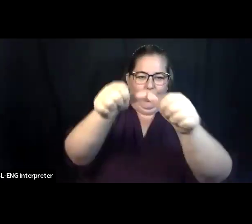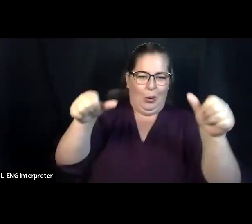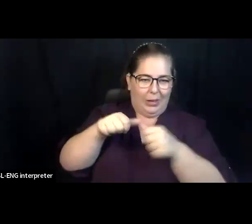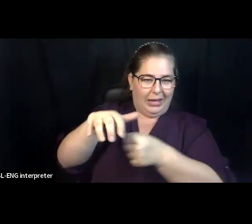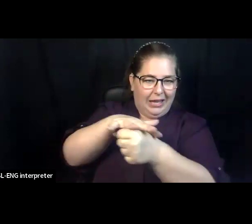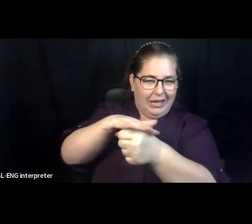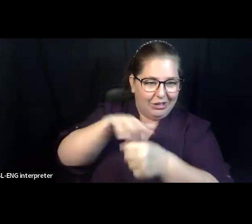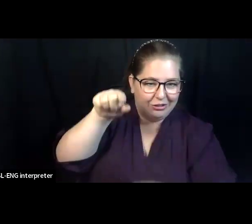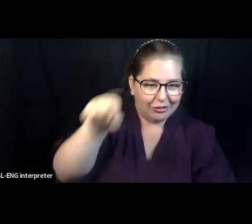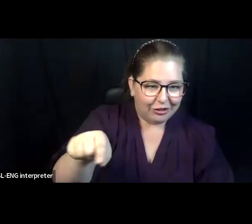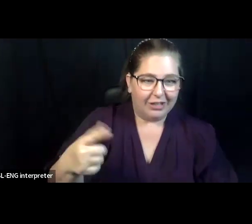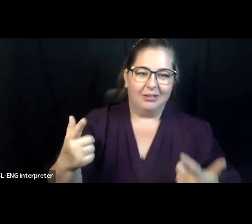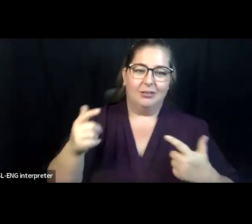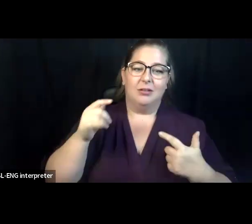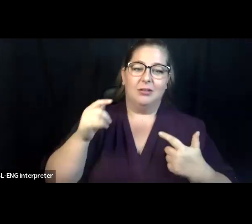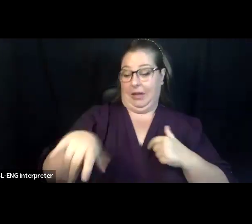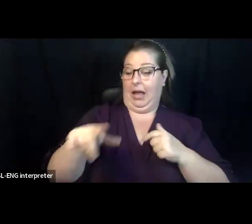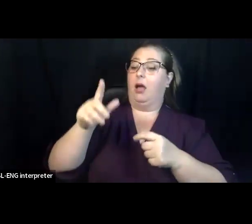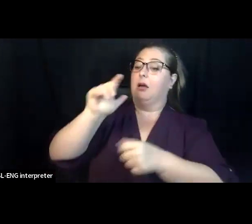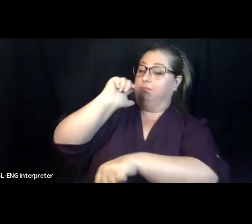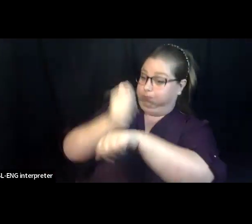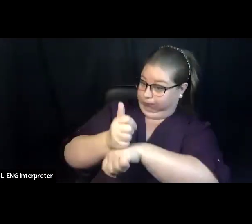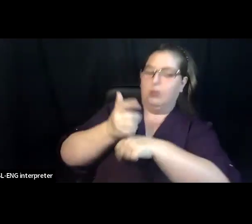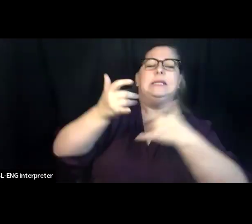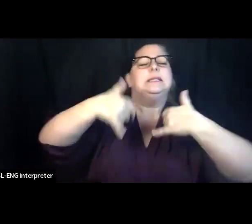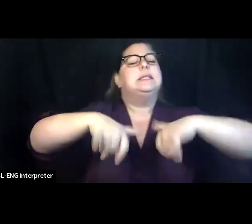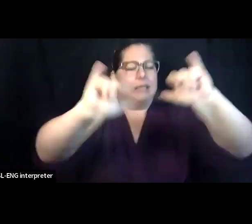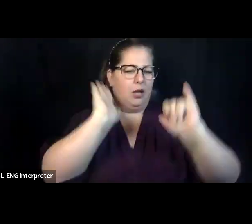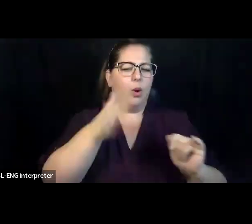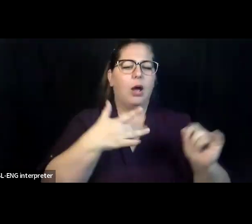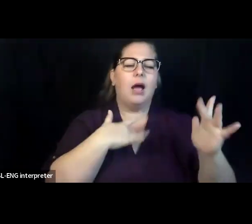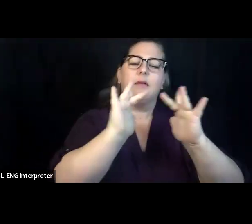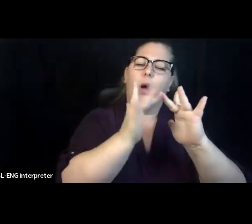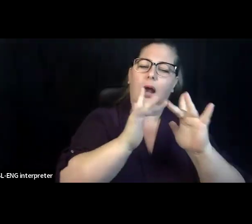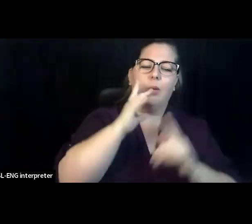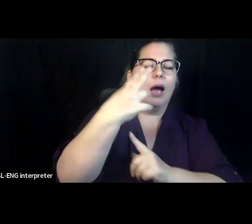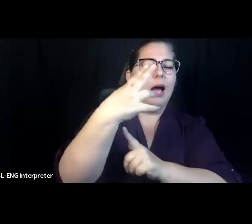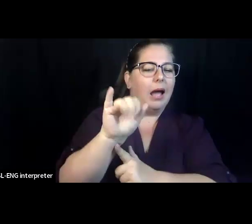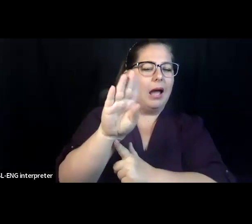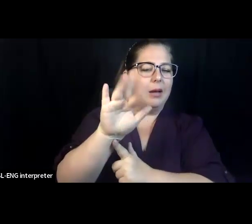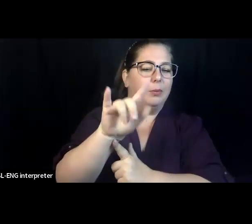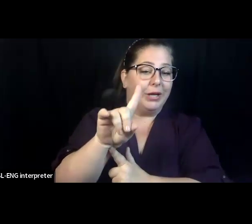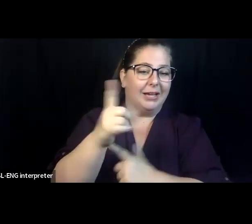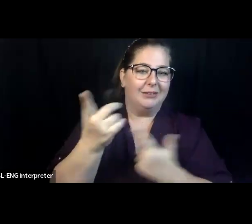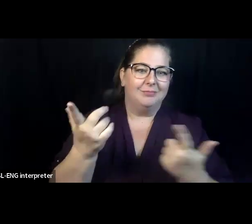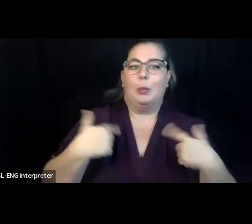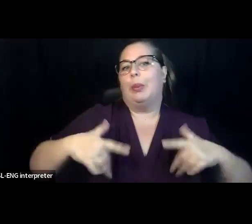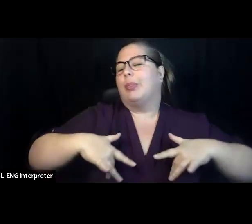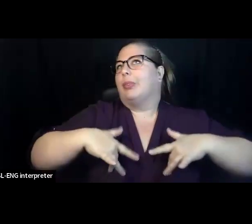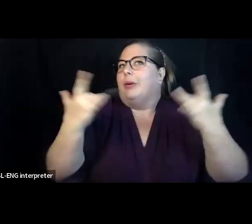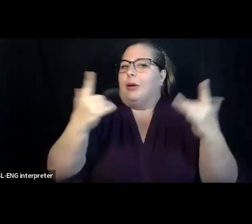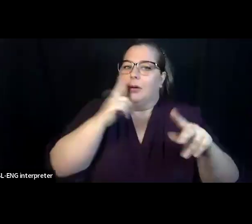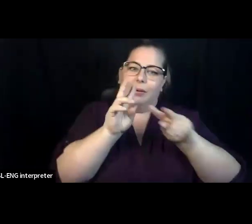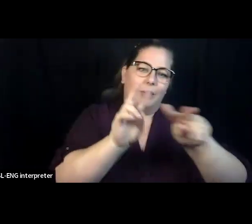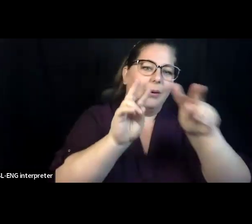can, when you're doing both can kind of be the afterthought. So I think it's really a very important opportunity to start with a year of